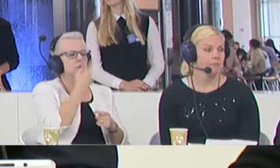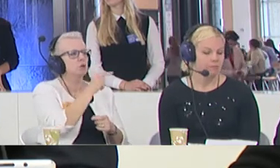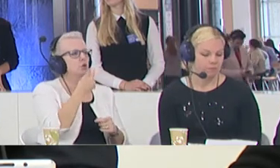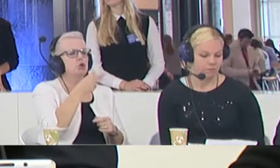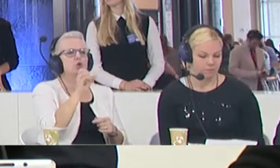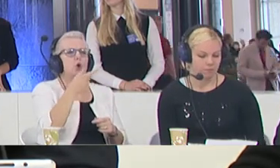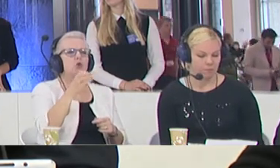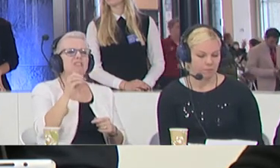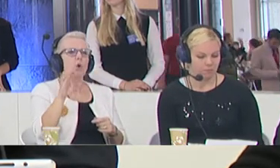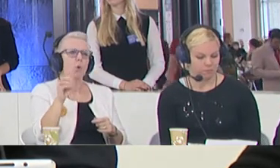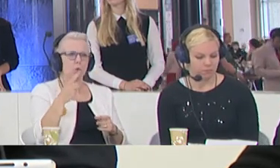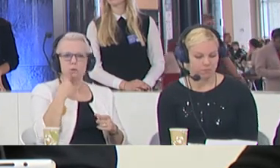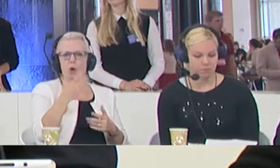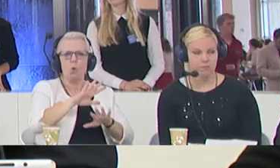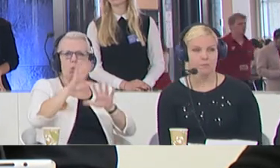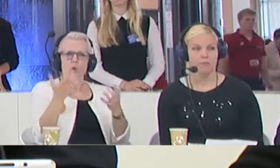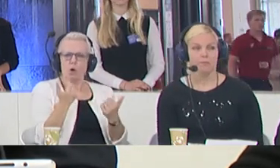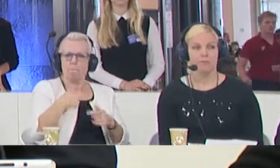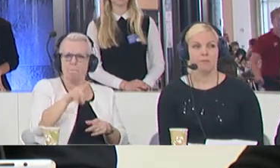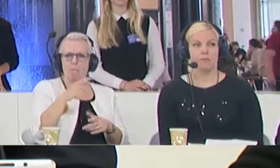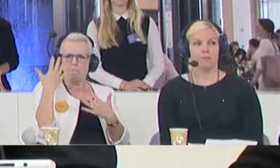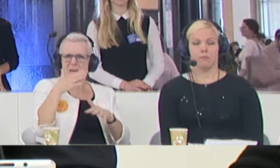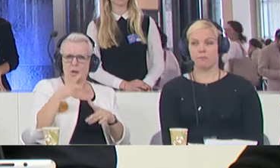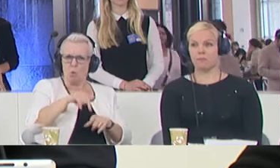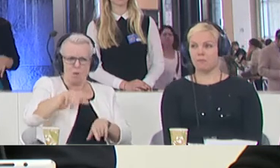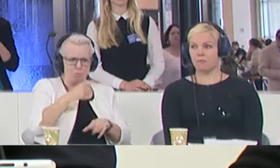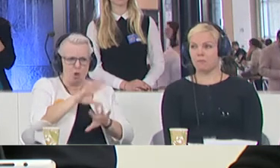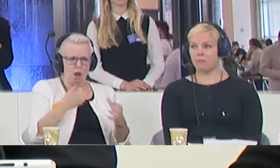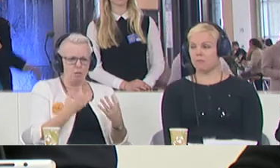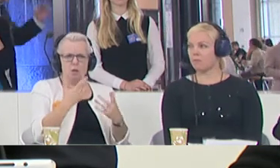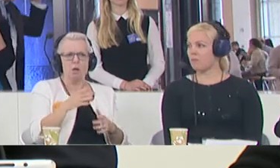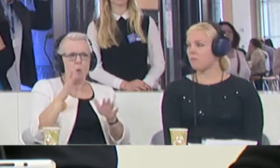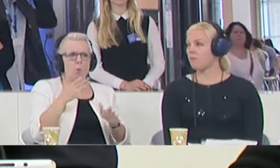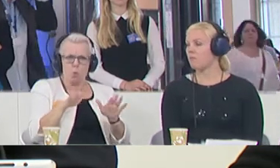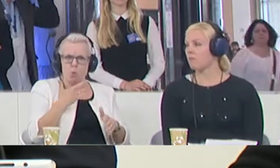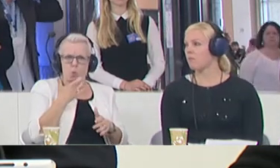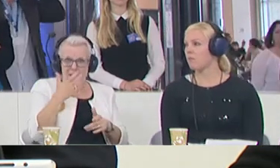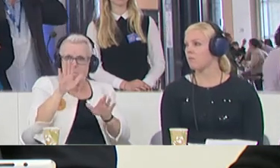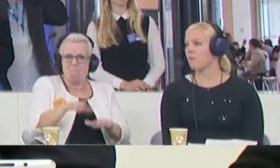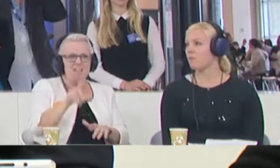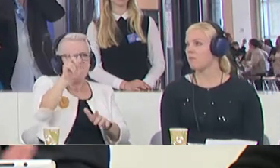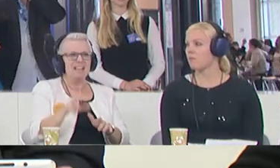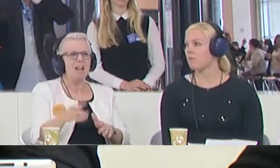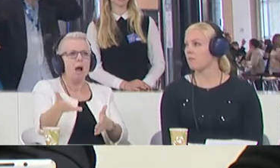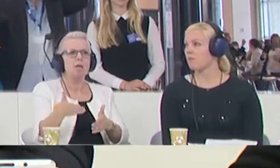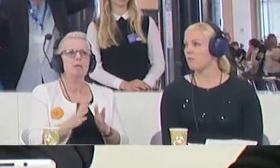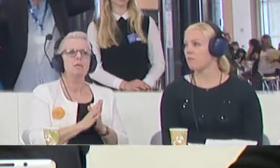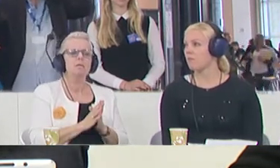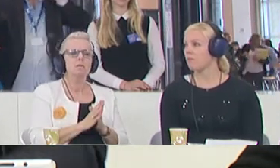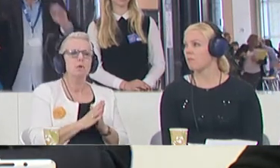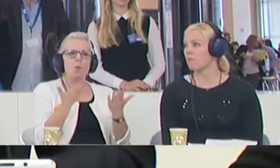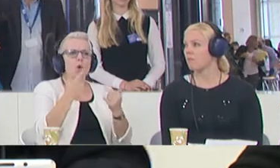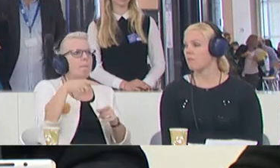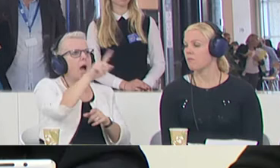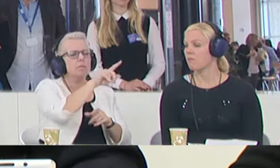on all the migration of Europe? These migrants don't want to stay in Italy. Why the other EU countries can't